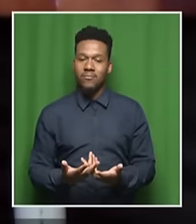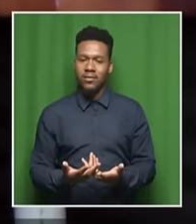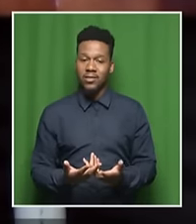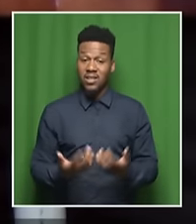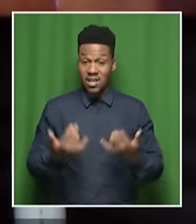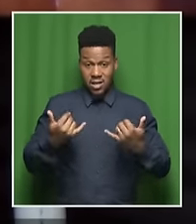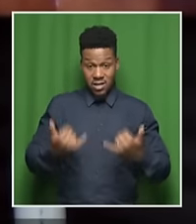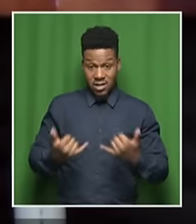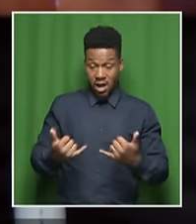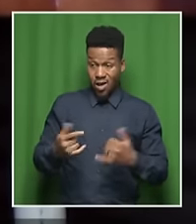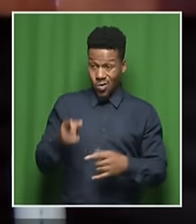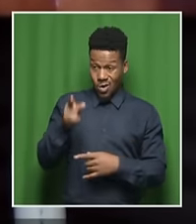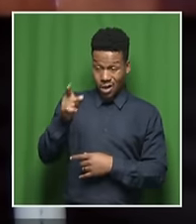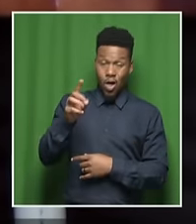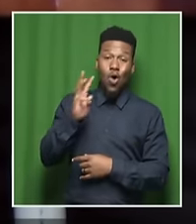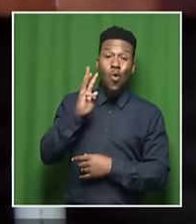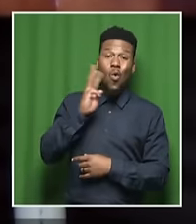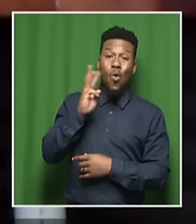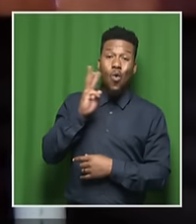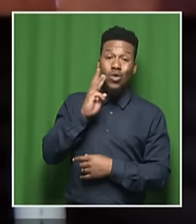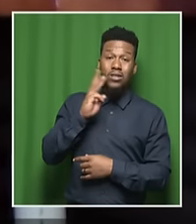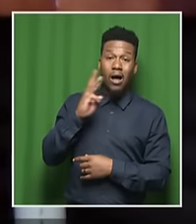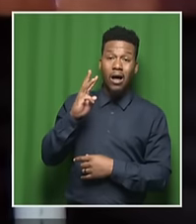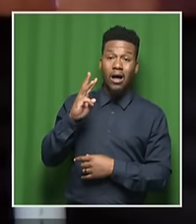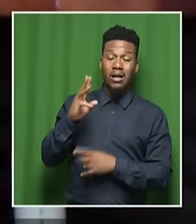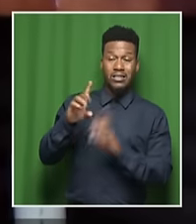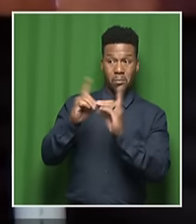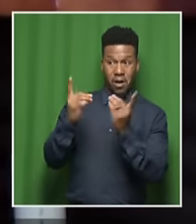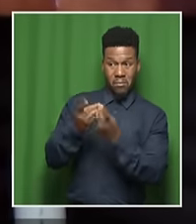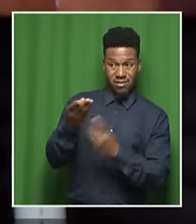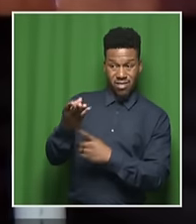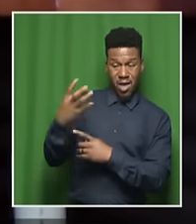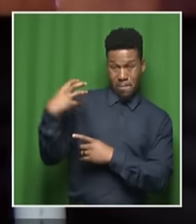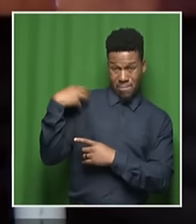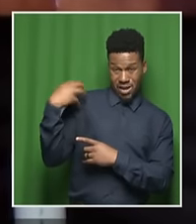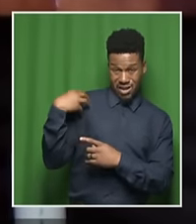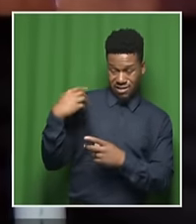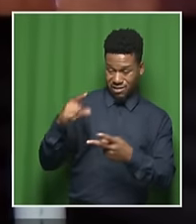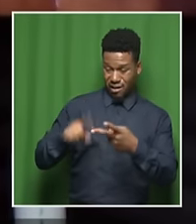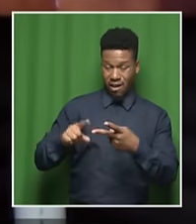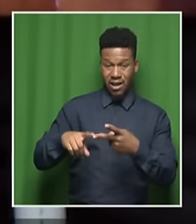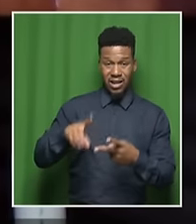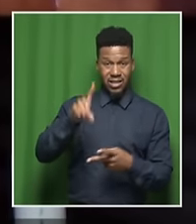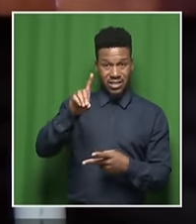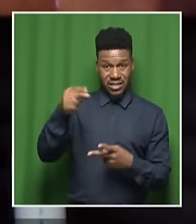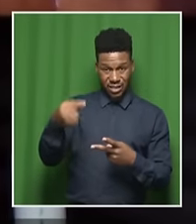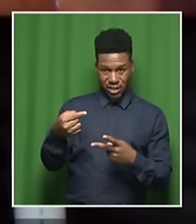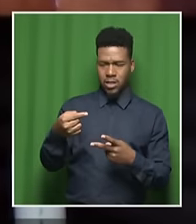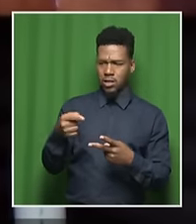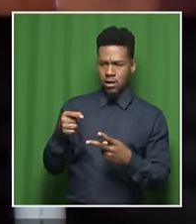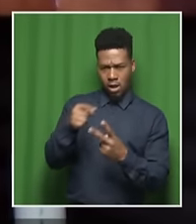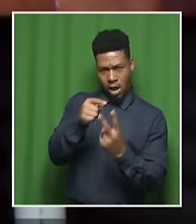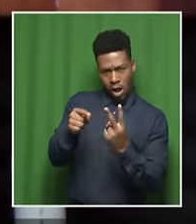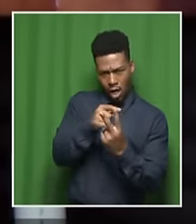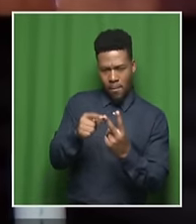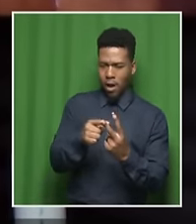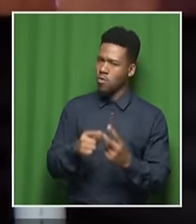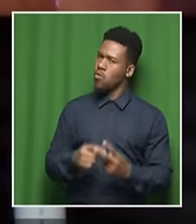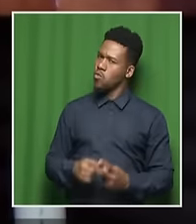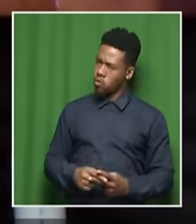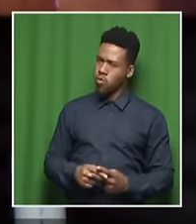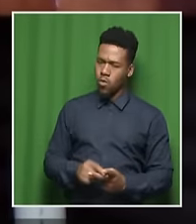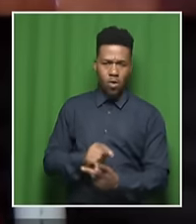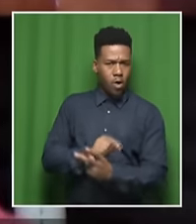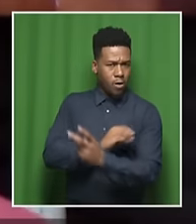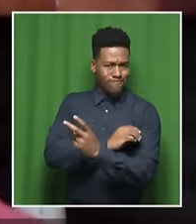in Water Affairs, the minister and the DG, they're a powerful team. I'm working closely with them. They